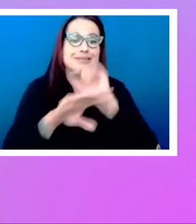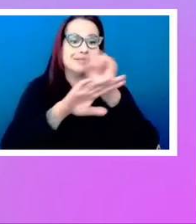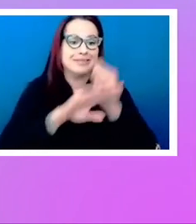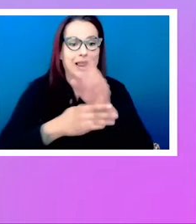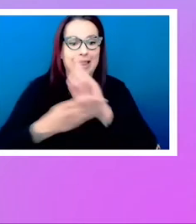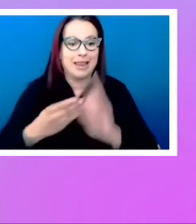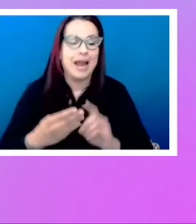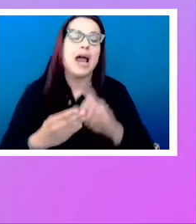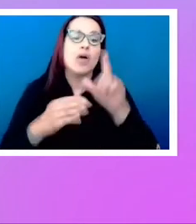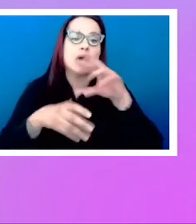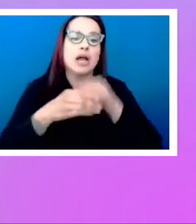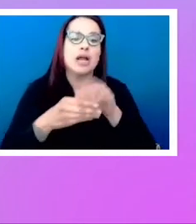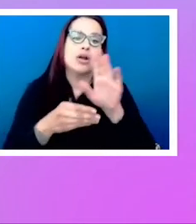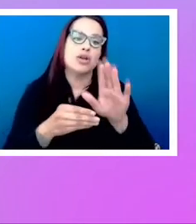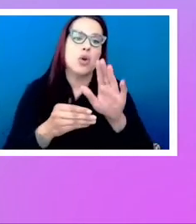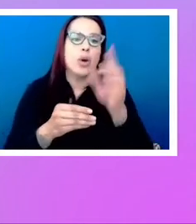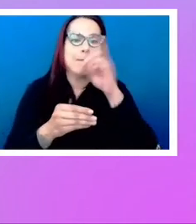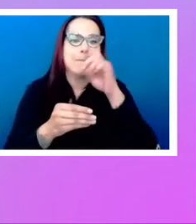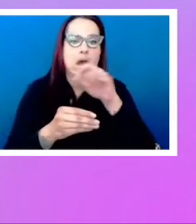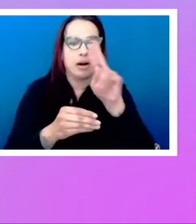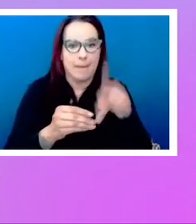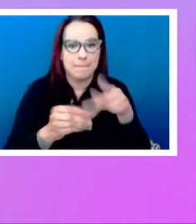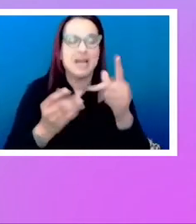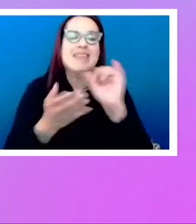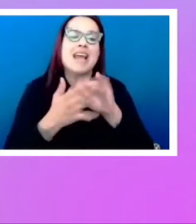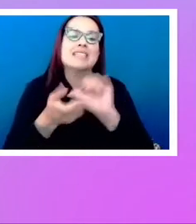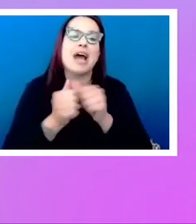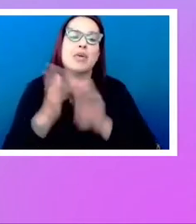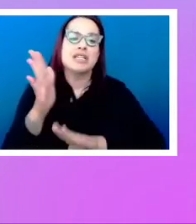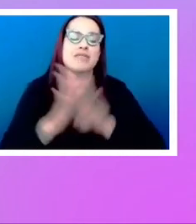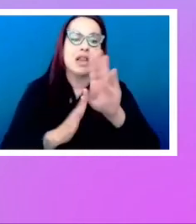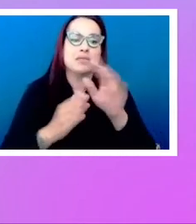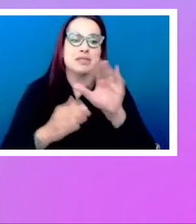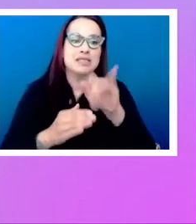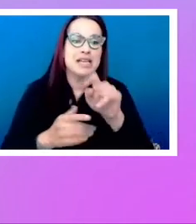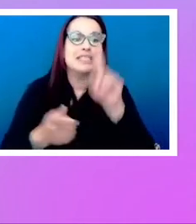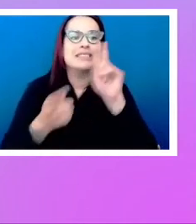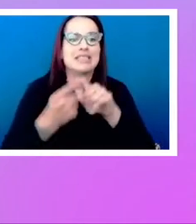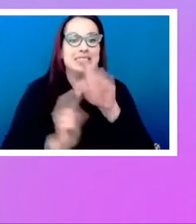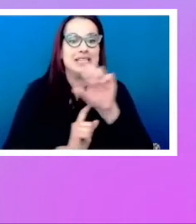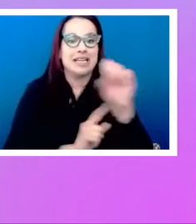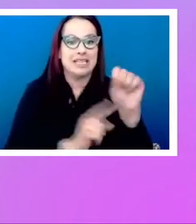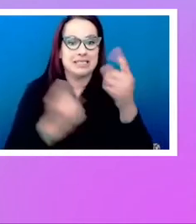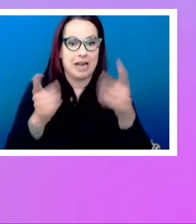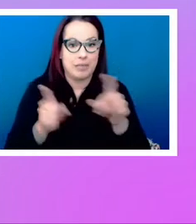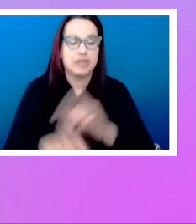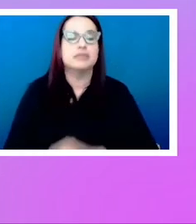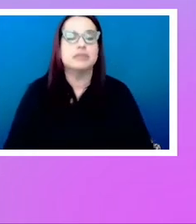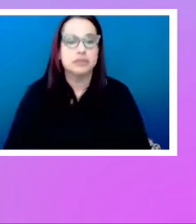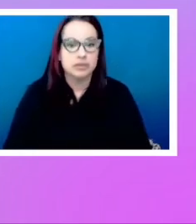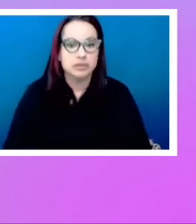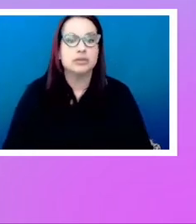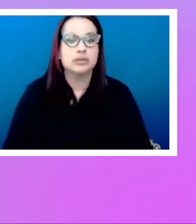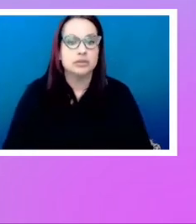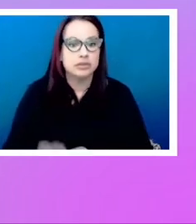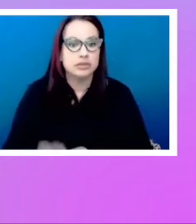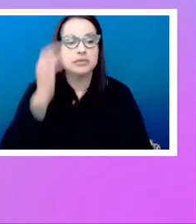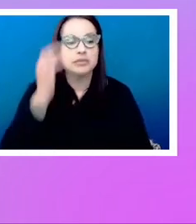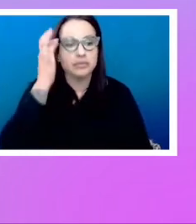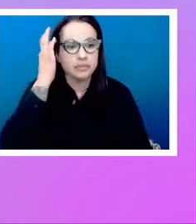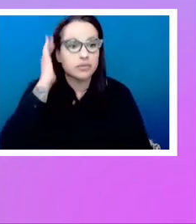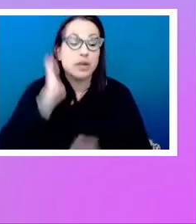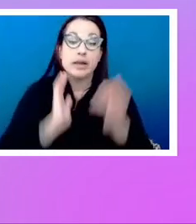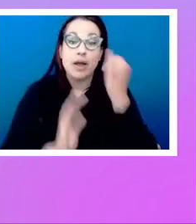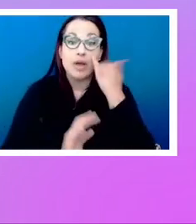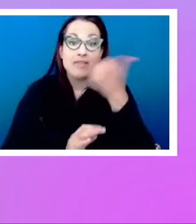And that was, you know, that was how we built any sites until CSS came along. Now, even worse with tables for layout, if anyone was building